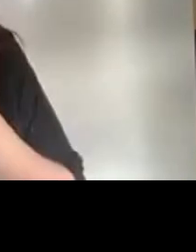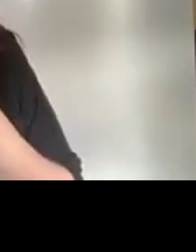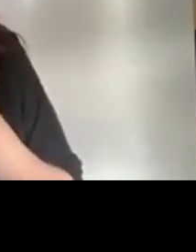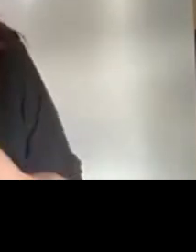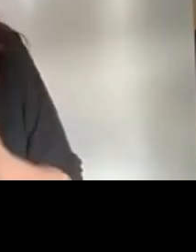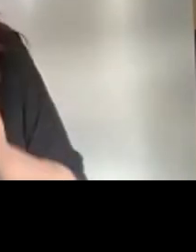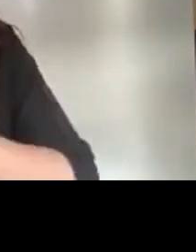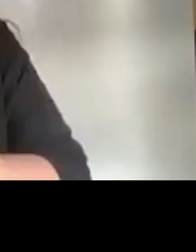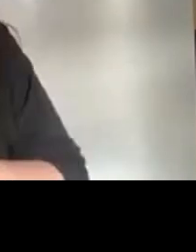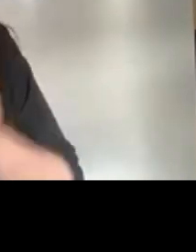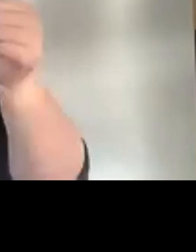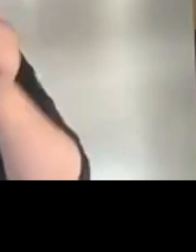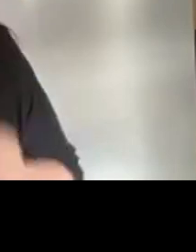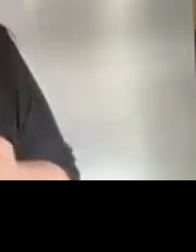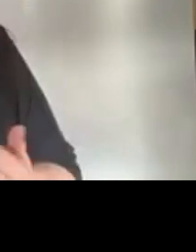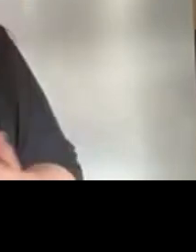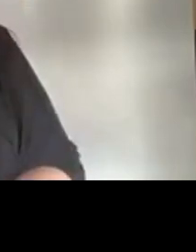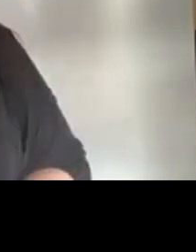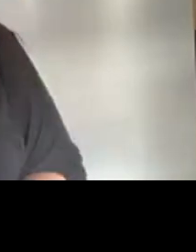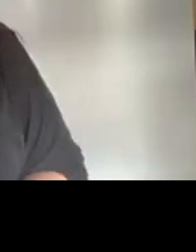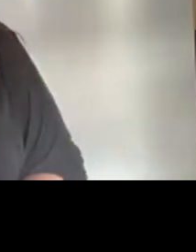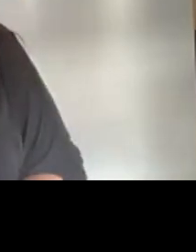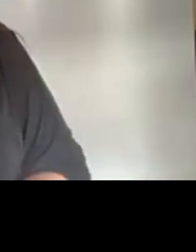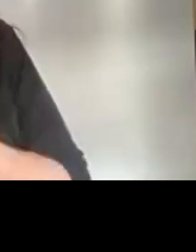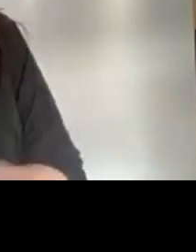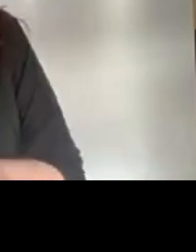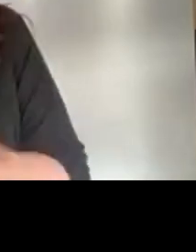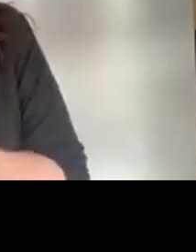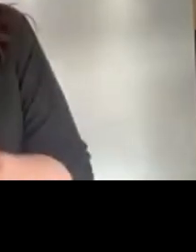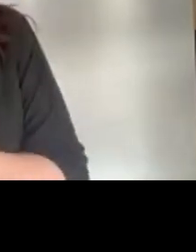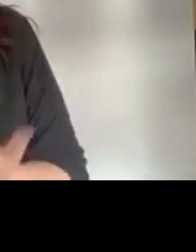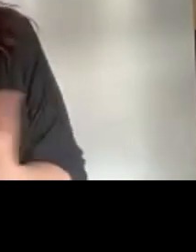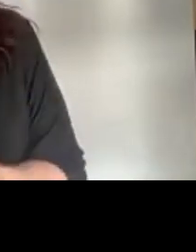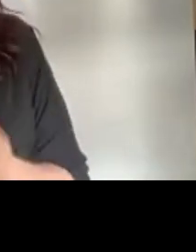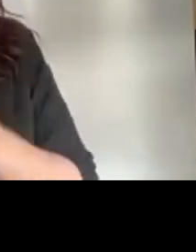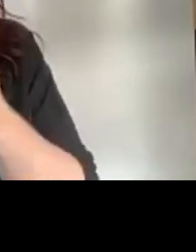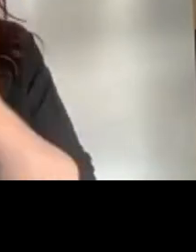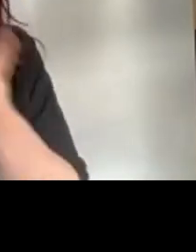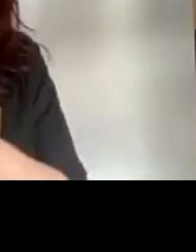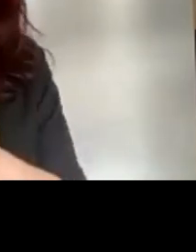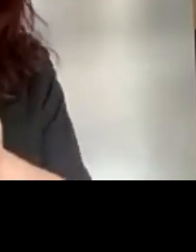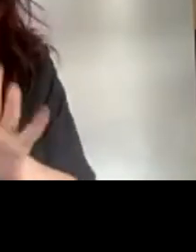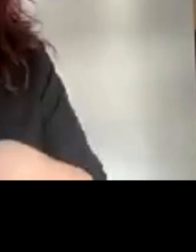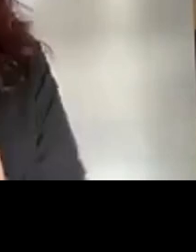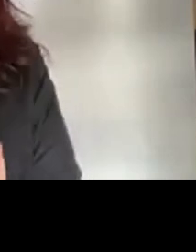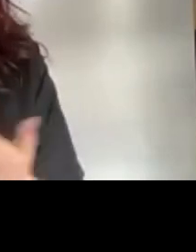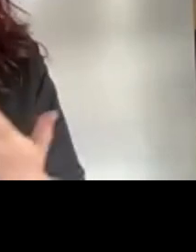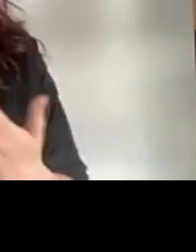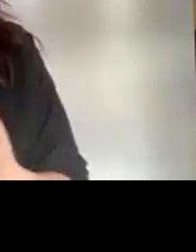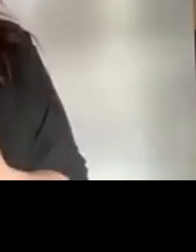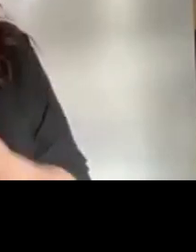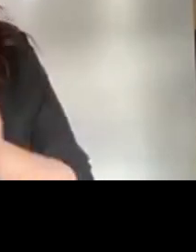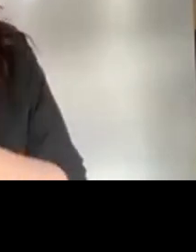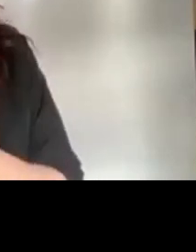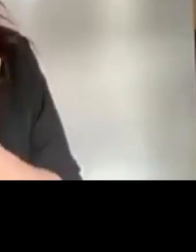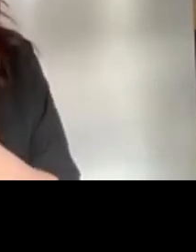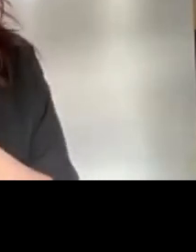so look out for that. We are delighted to have a BSL interpreters this evening Yvonne Waddell and Jackie